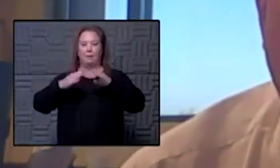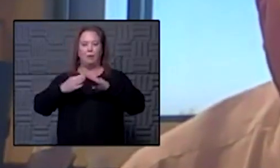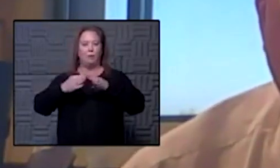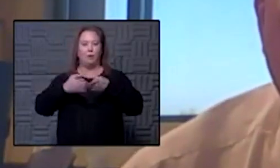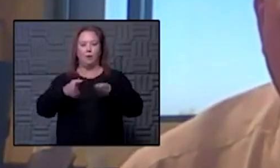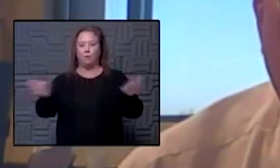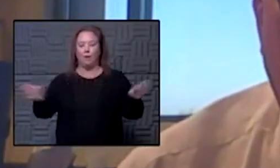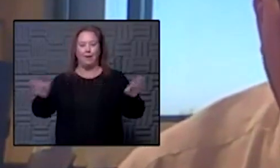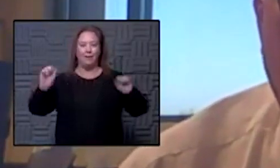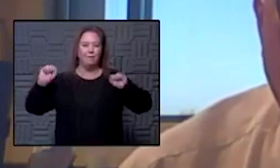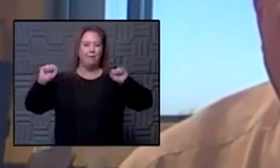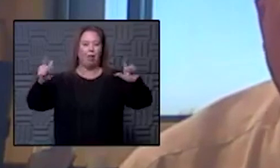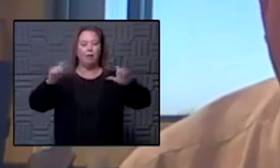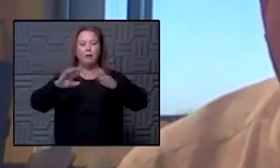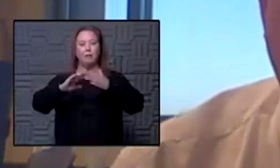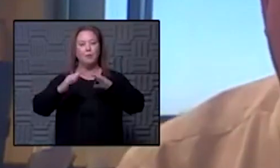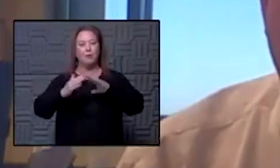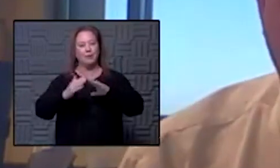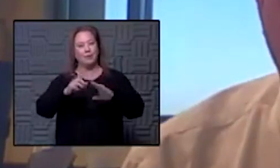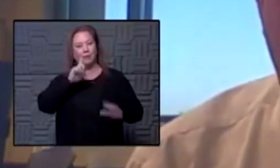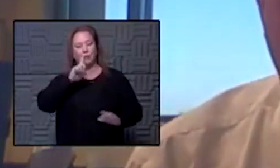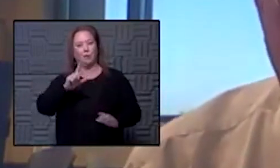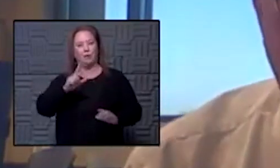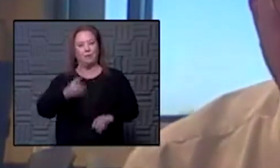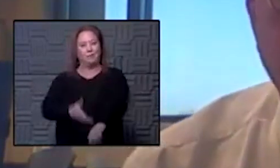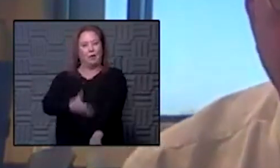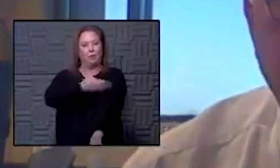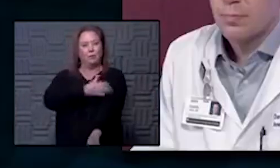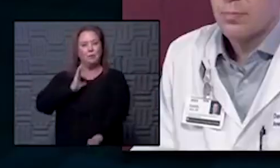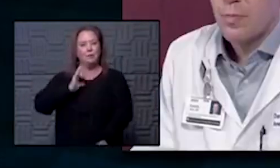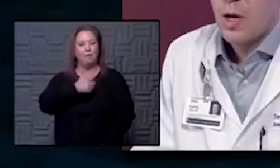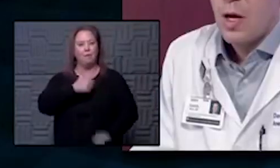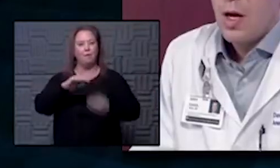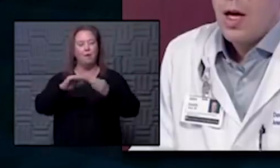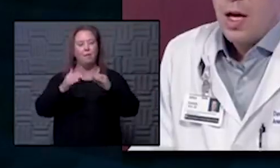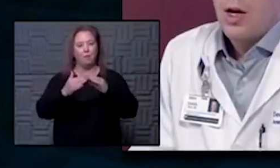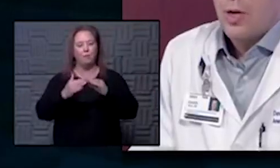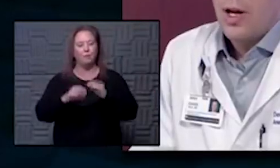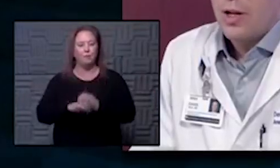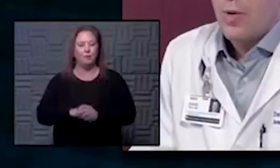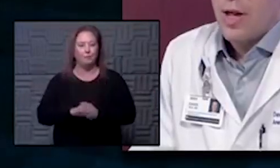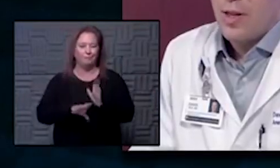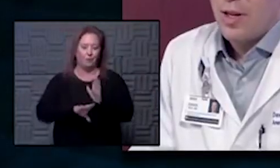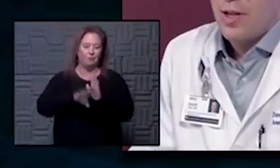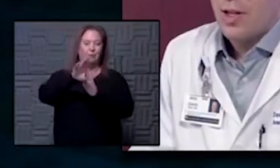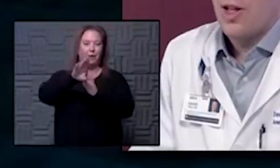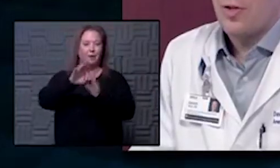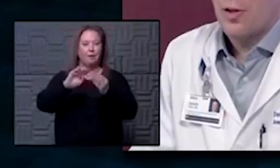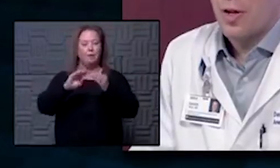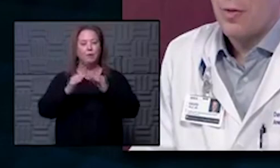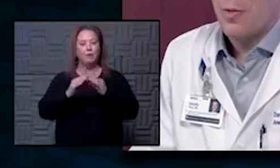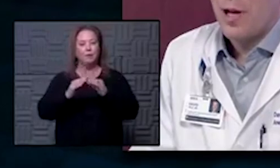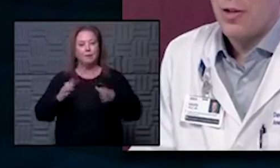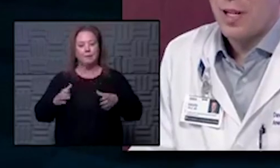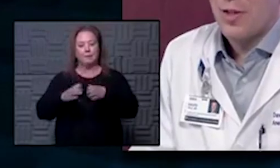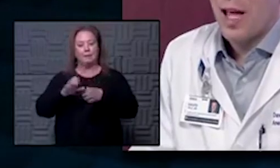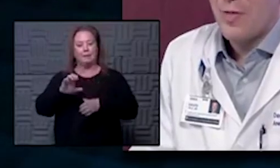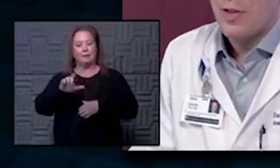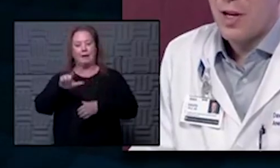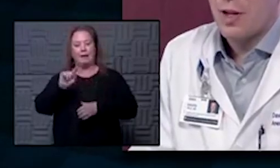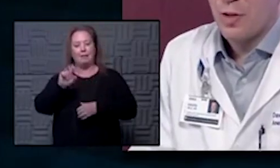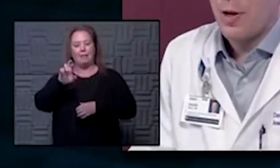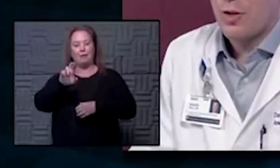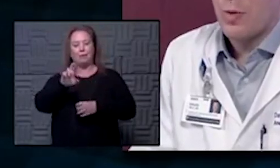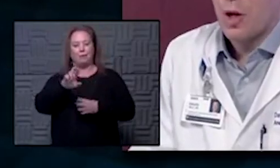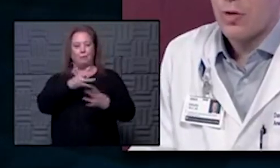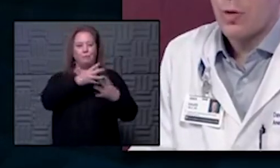every community and that's what's really driving these numbers. You know the you're right the the cluster information gets a lot